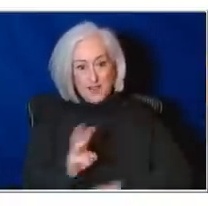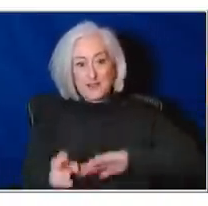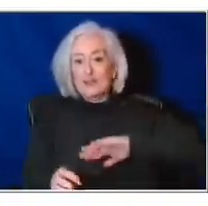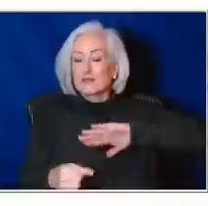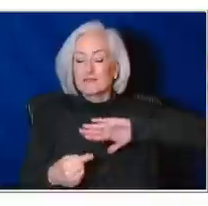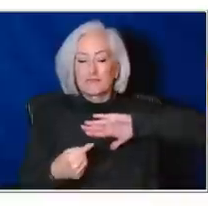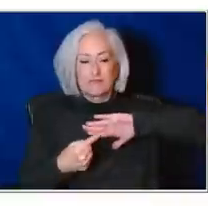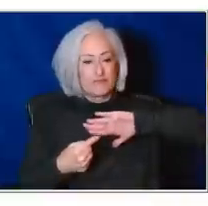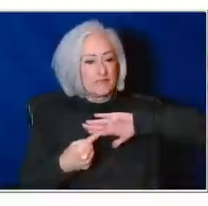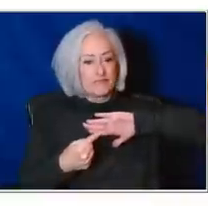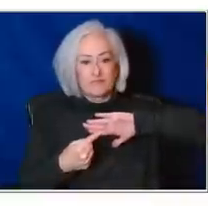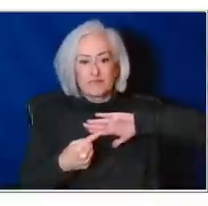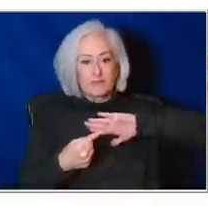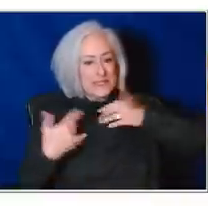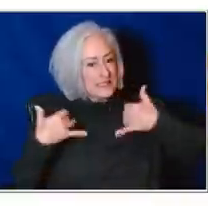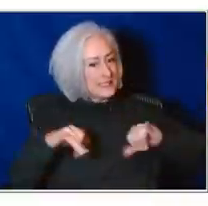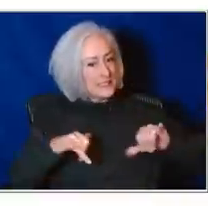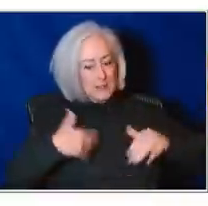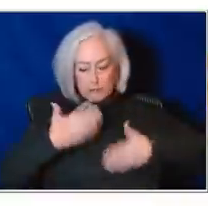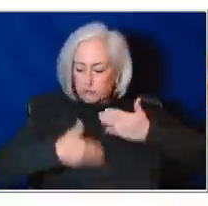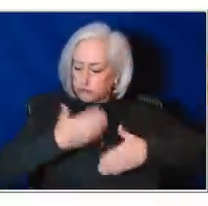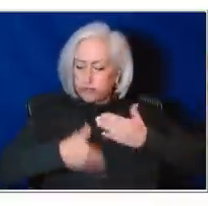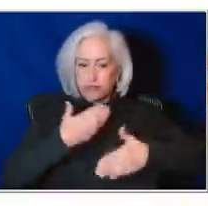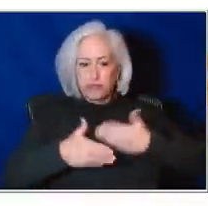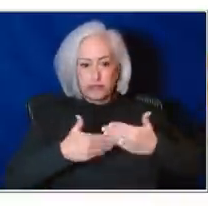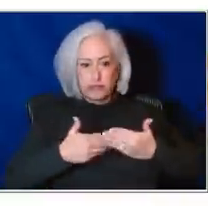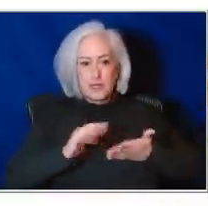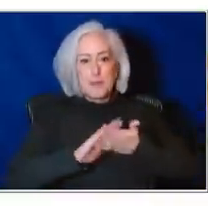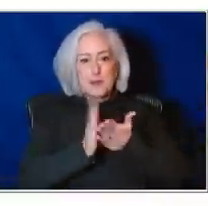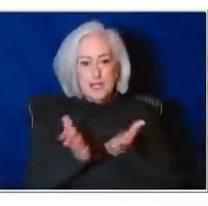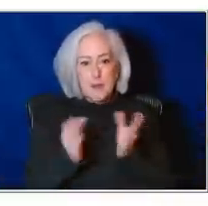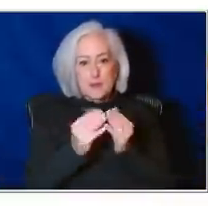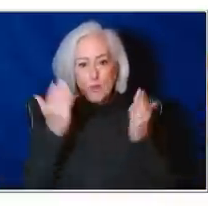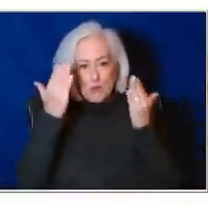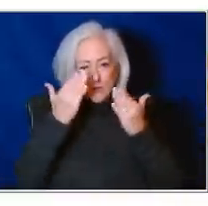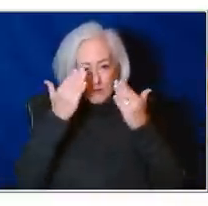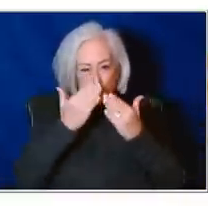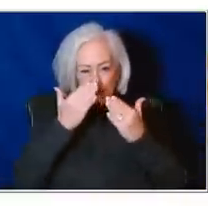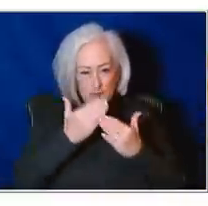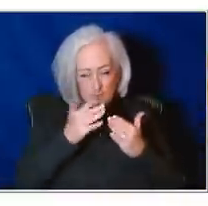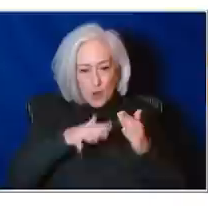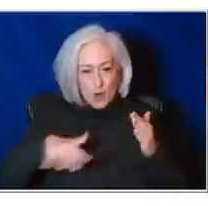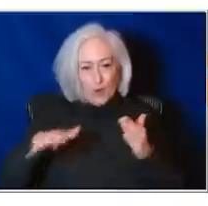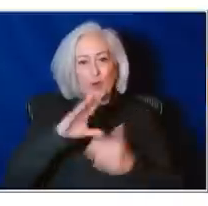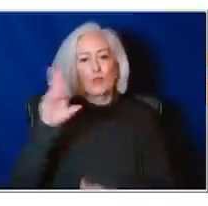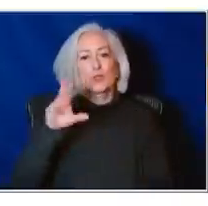much. And so if you just look at it, it's starting to get darker across the country. Was there another one after that?